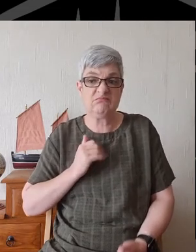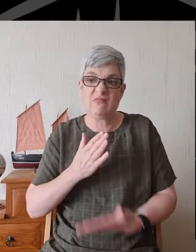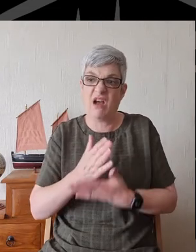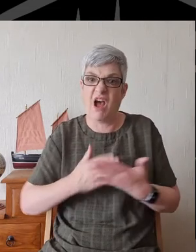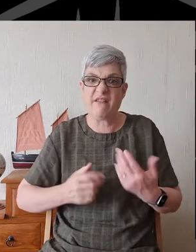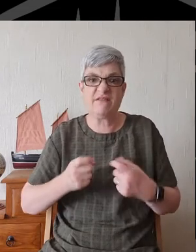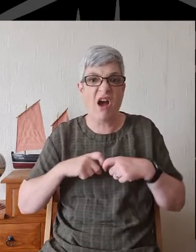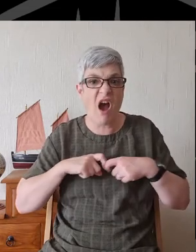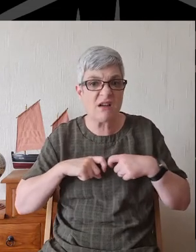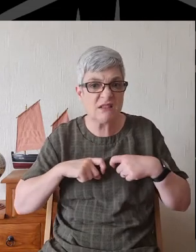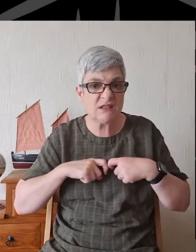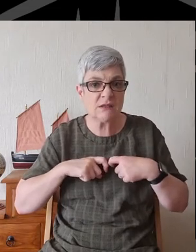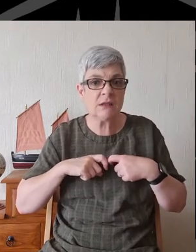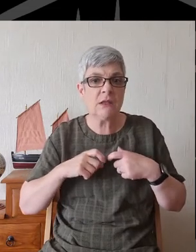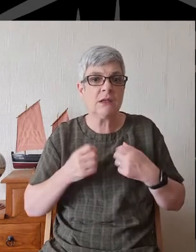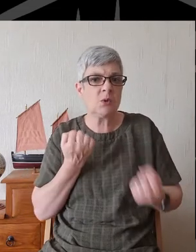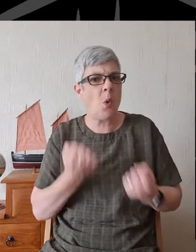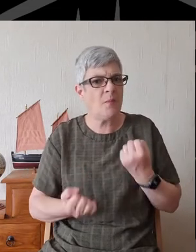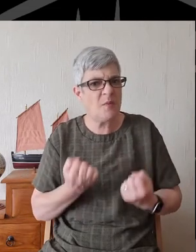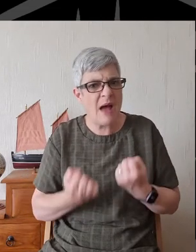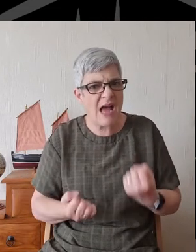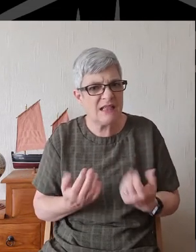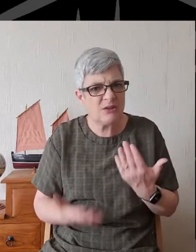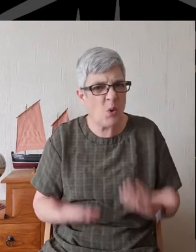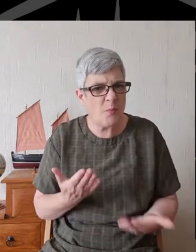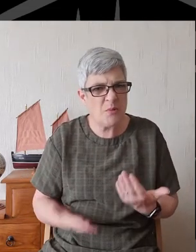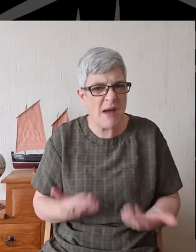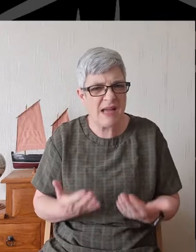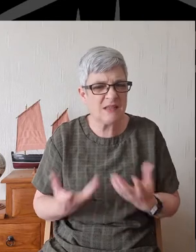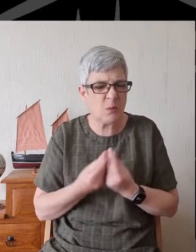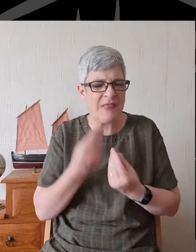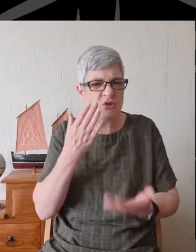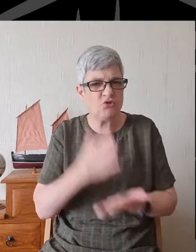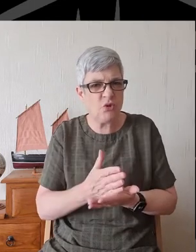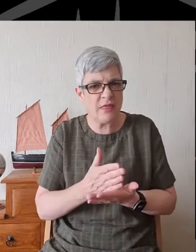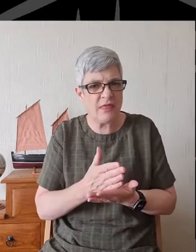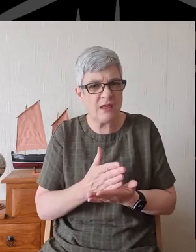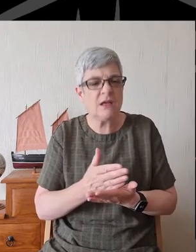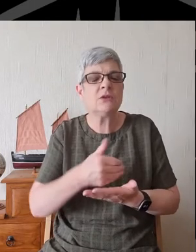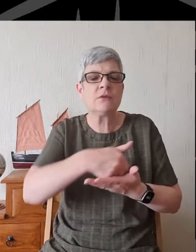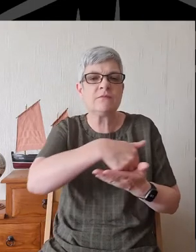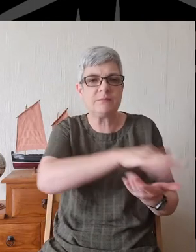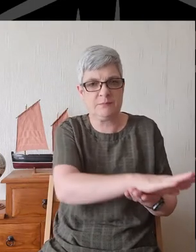and compromise with your truth, to drive these away.